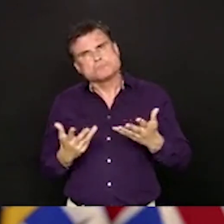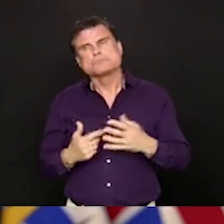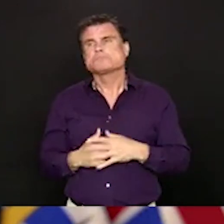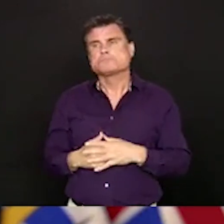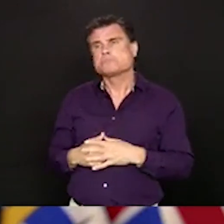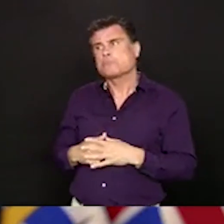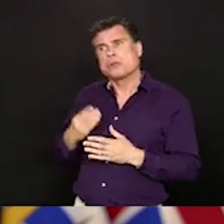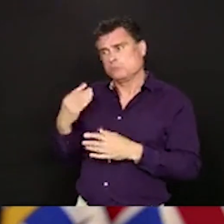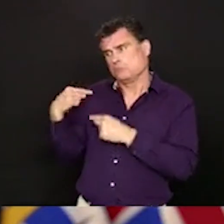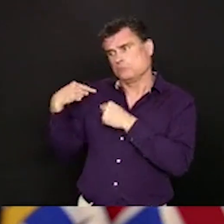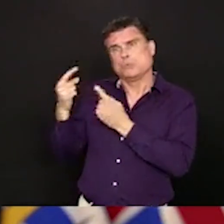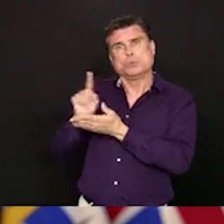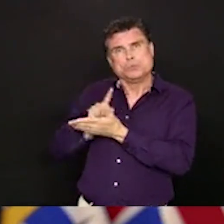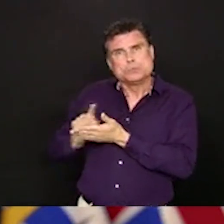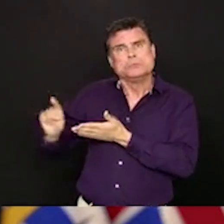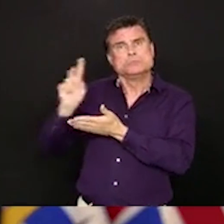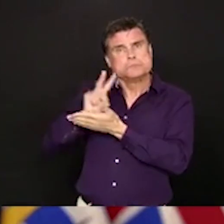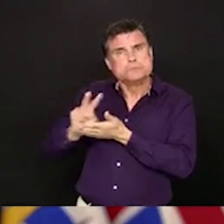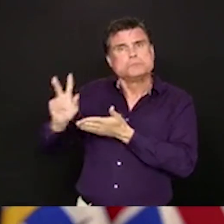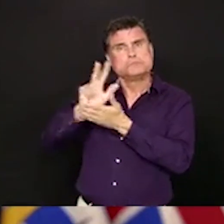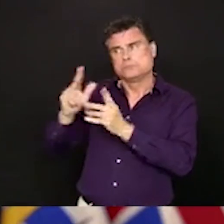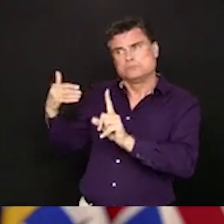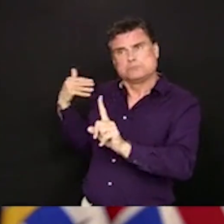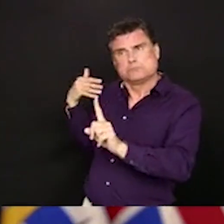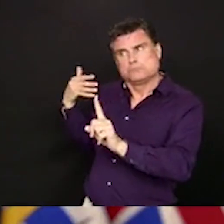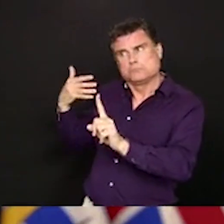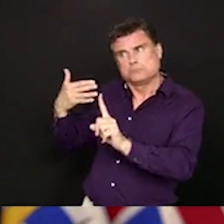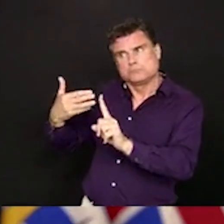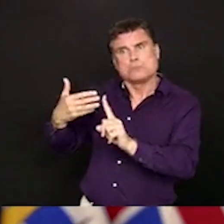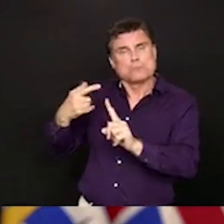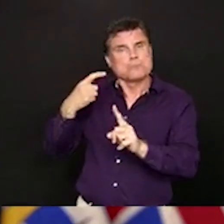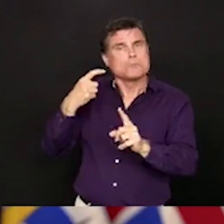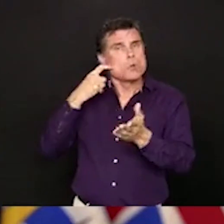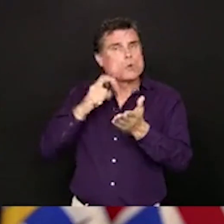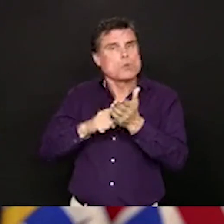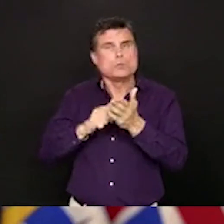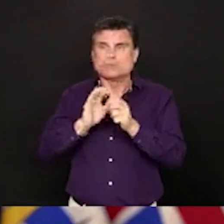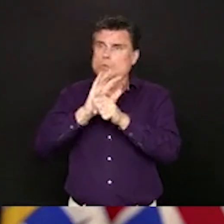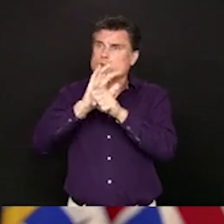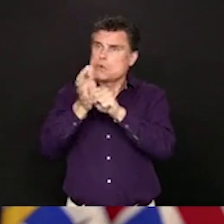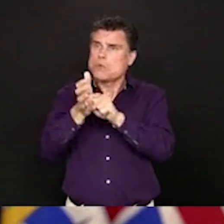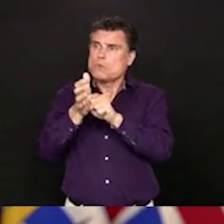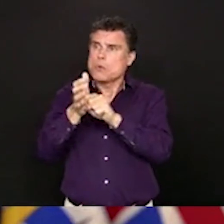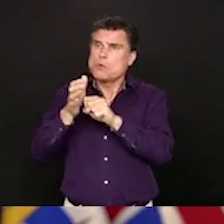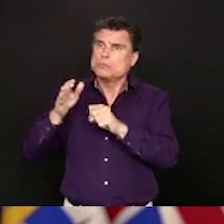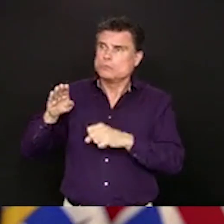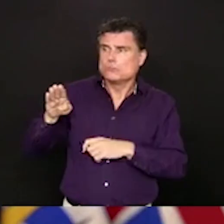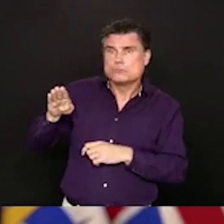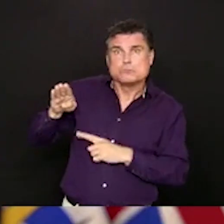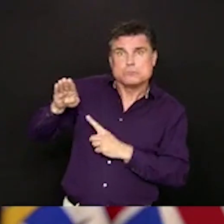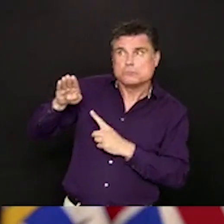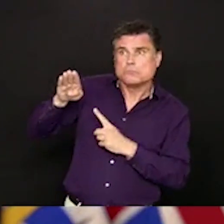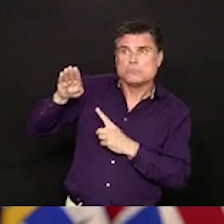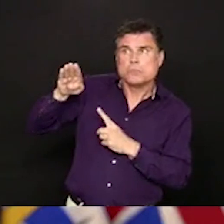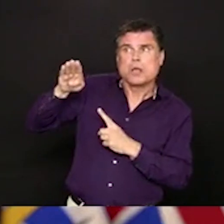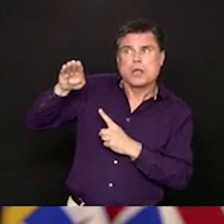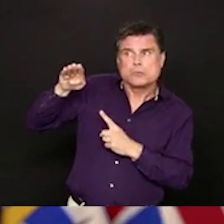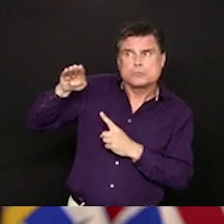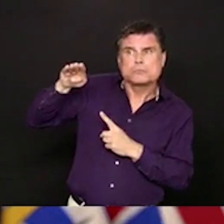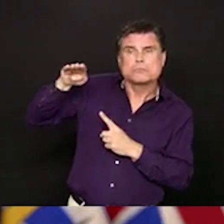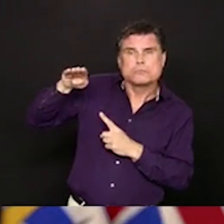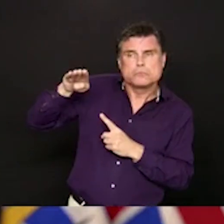the way that we didn't have explosive growth at the beginning. So we flattened it enough that we would expect it to